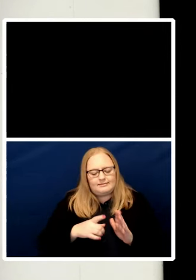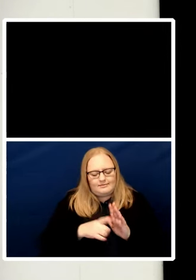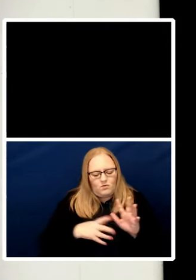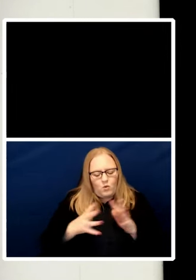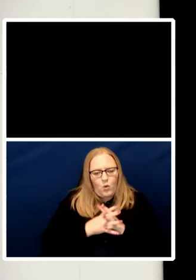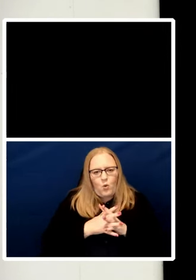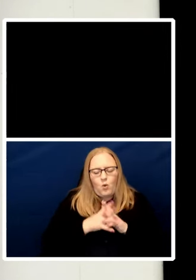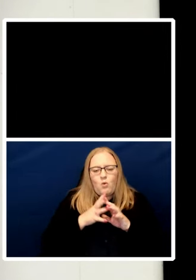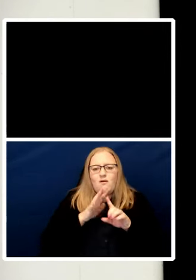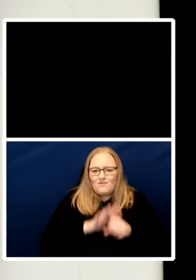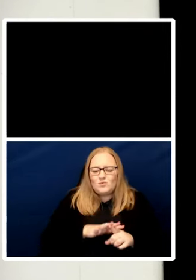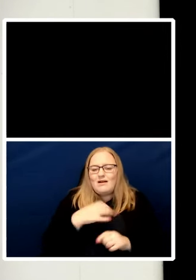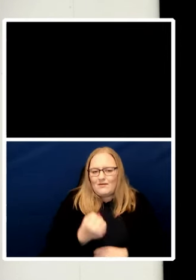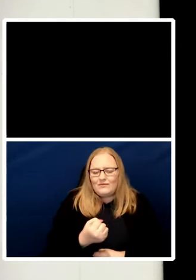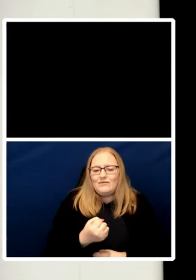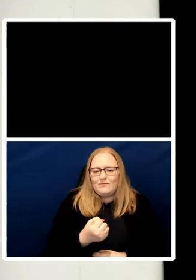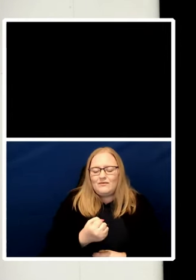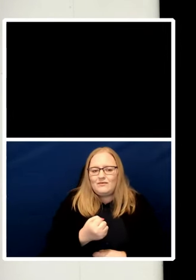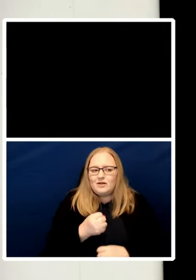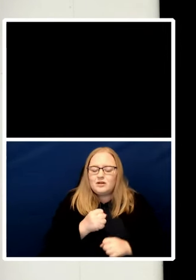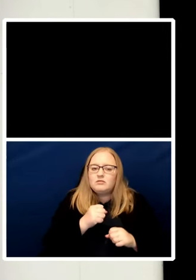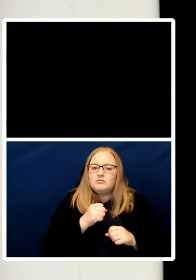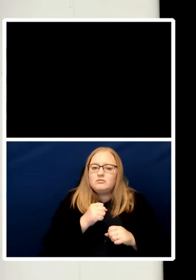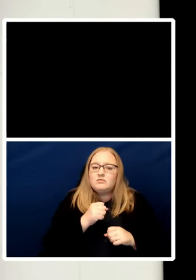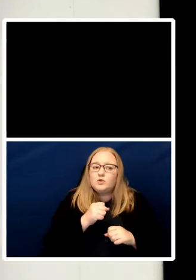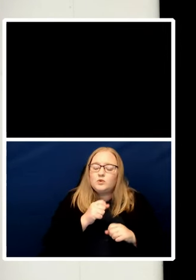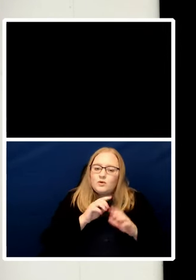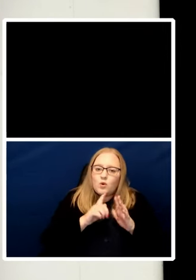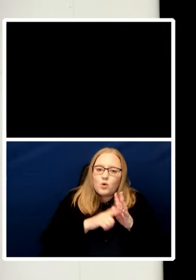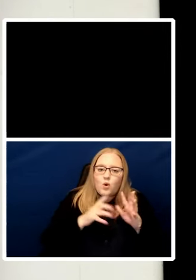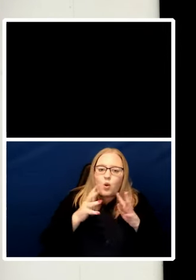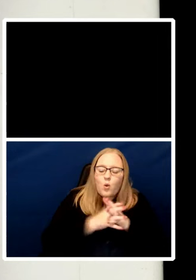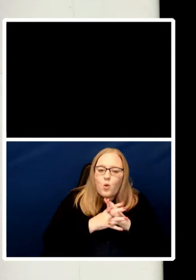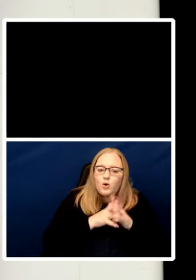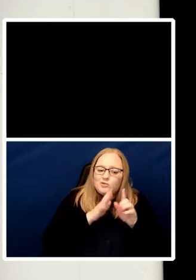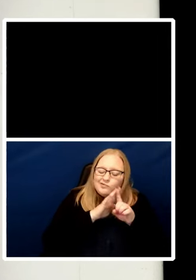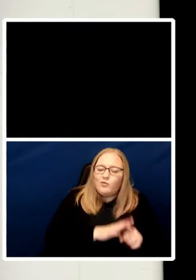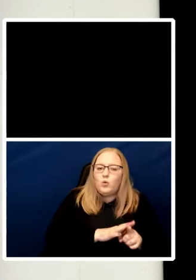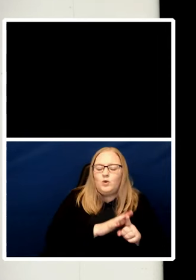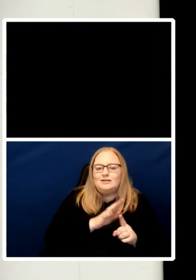even supranational public and private bodies in the near future.